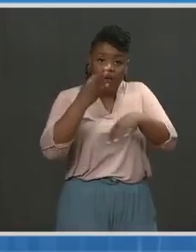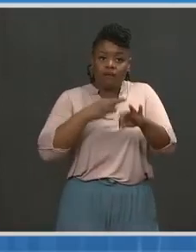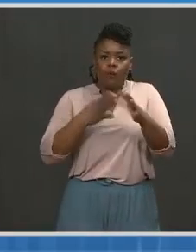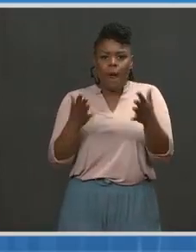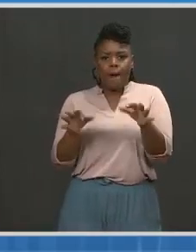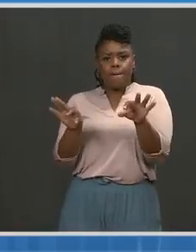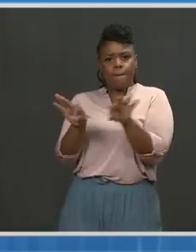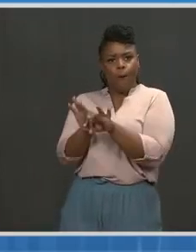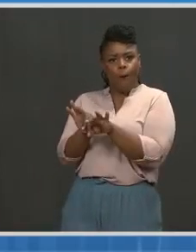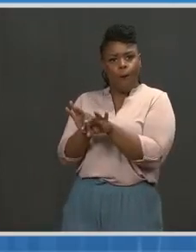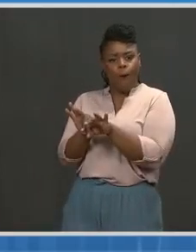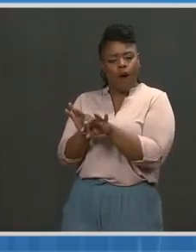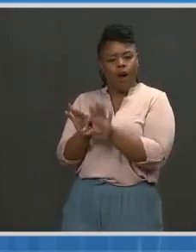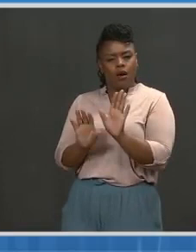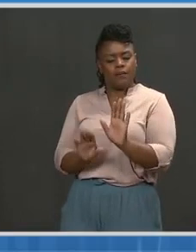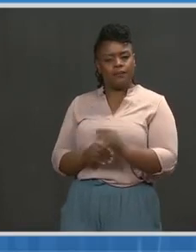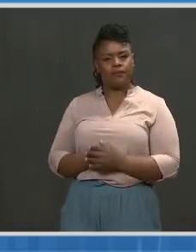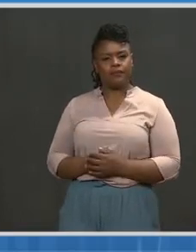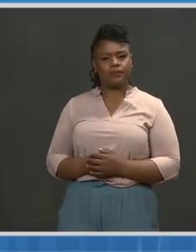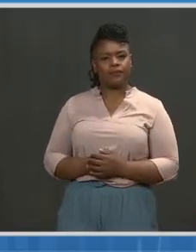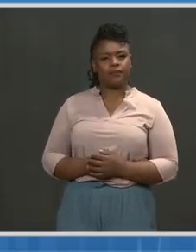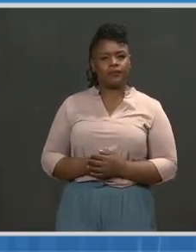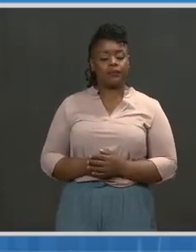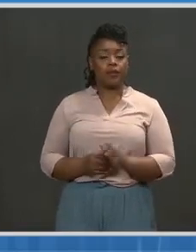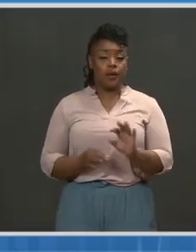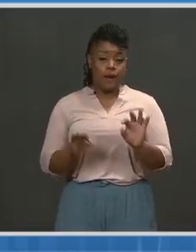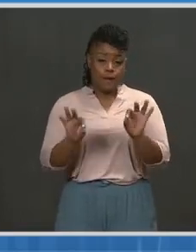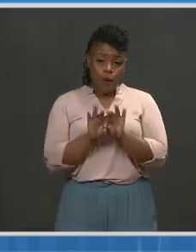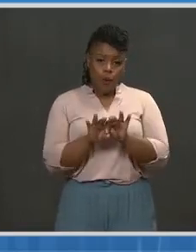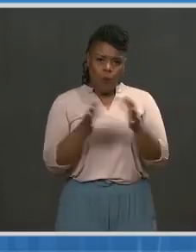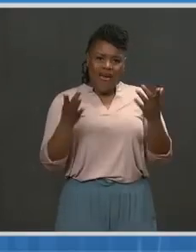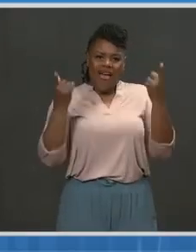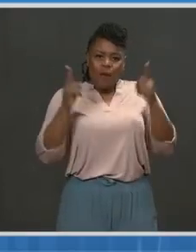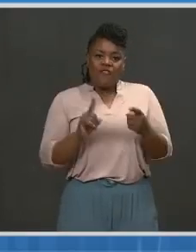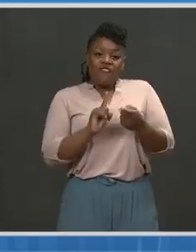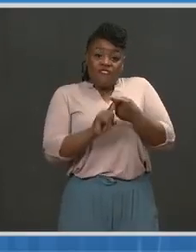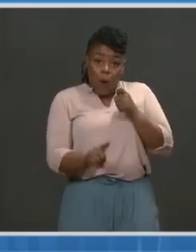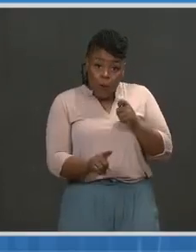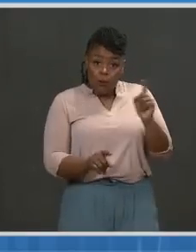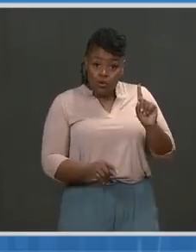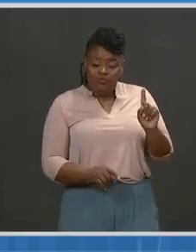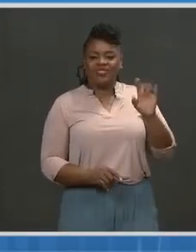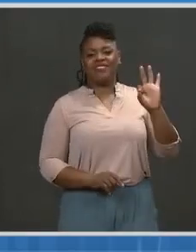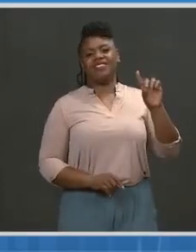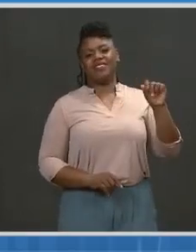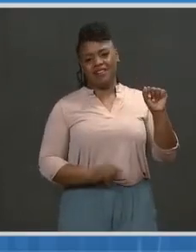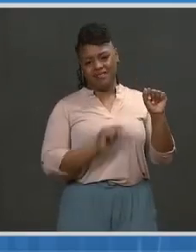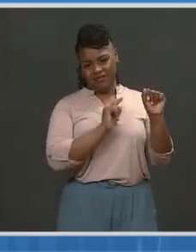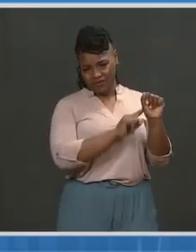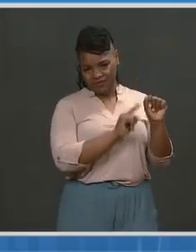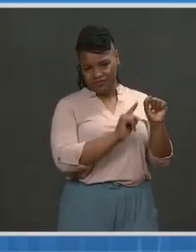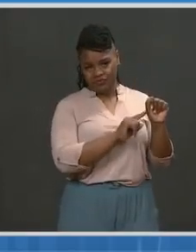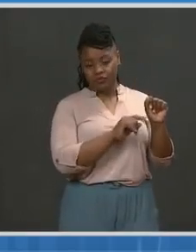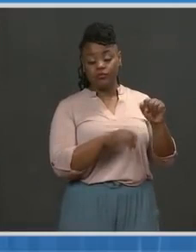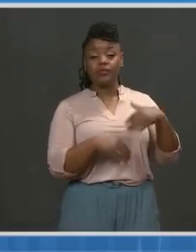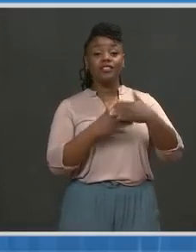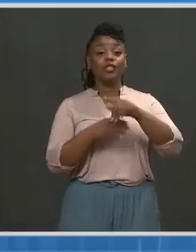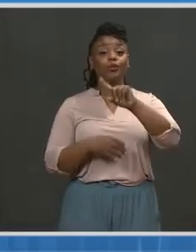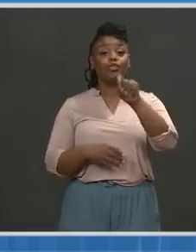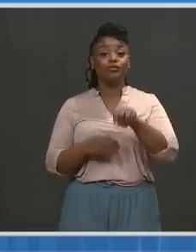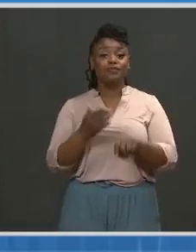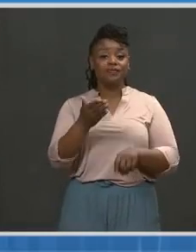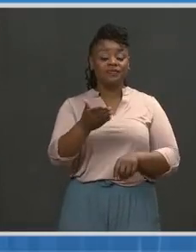to focus on what really matters, which is what happens when these applications for these candidates are submitted to the FDA. Next question.